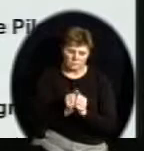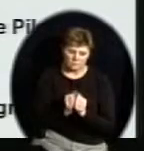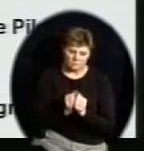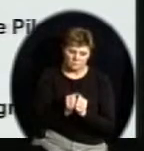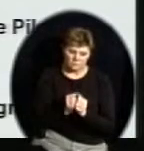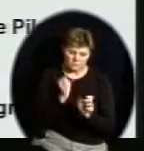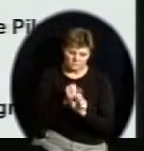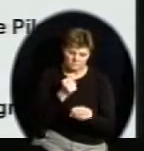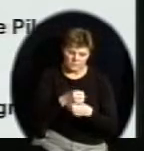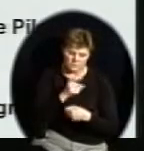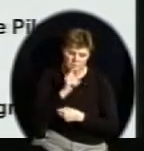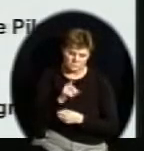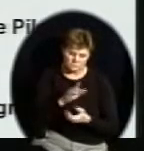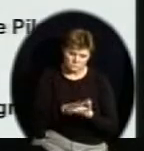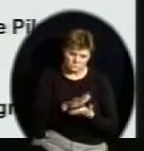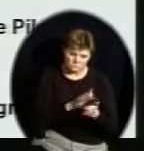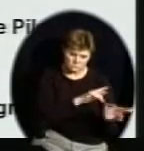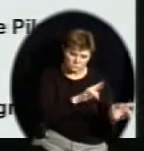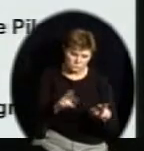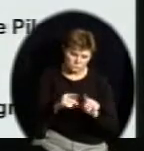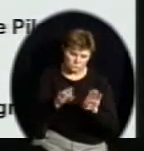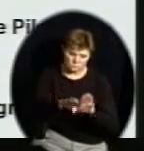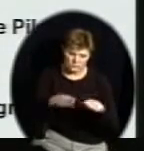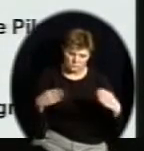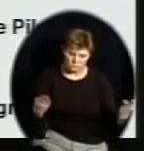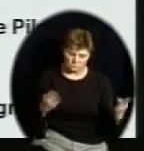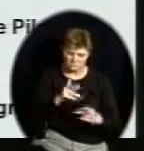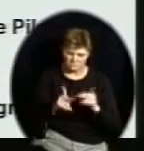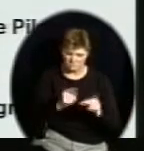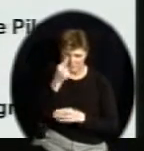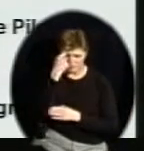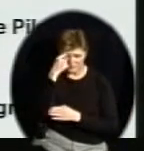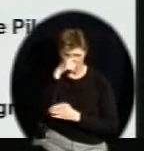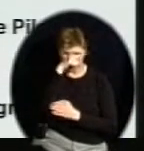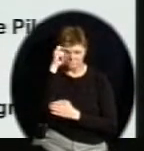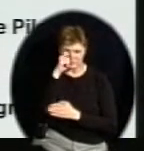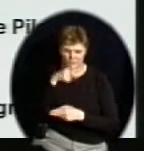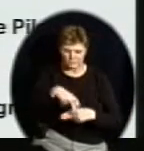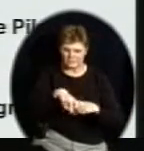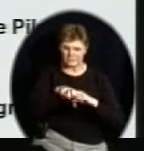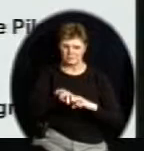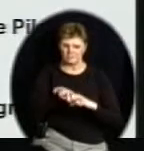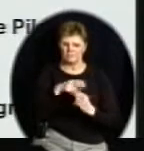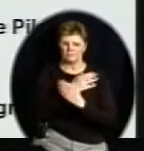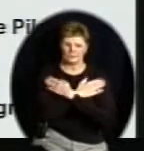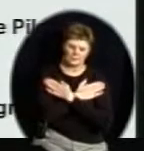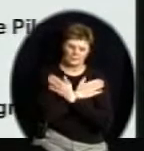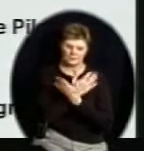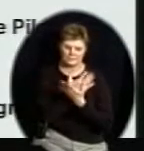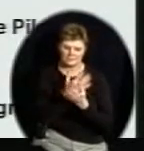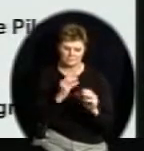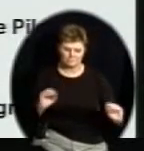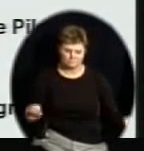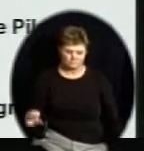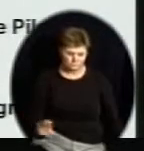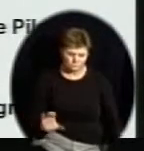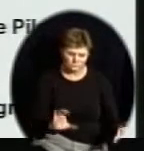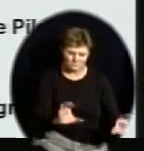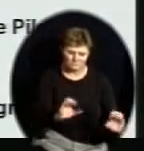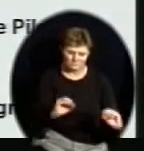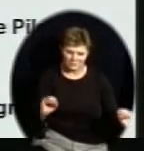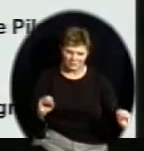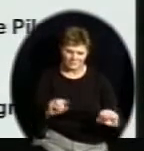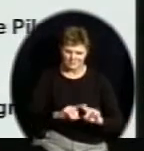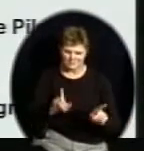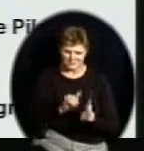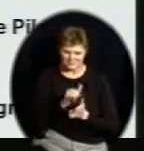projects going on. A lot of people think in the summer that everybody's kind of sit back and relax and just wondering what you're doing, but we have teachers